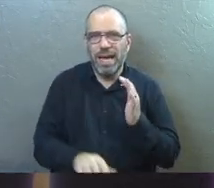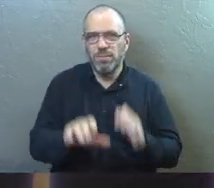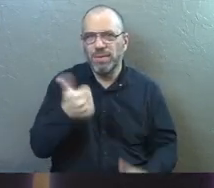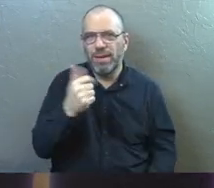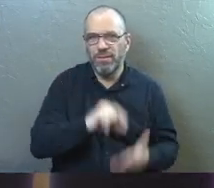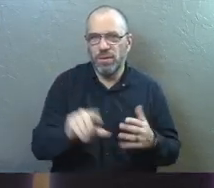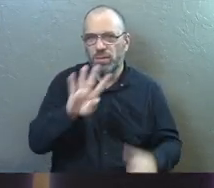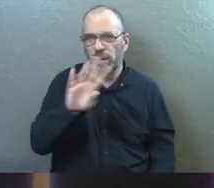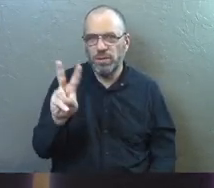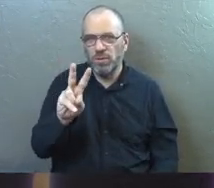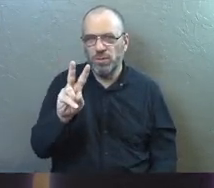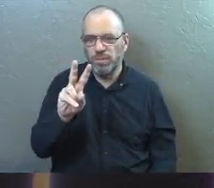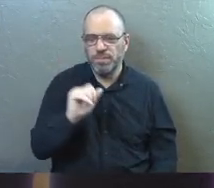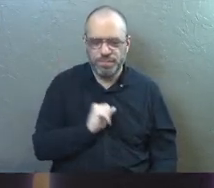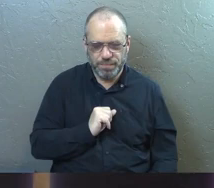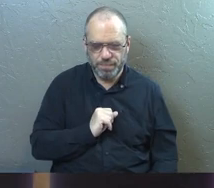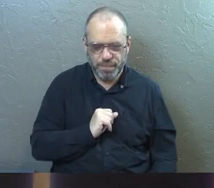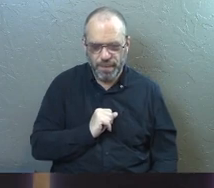words of Jesus